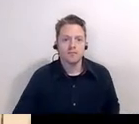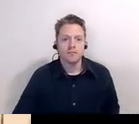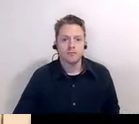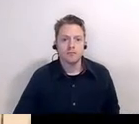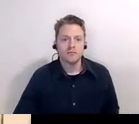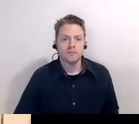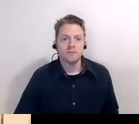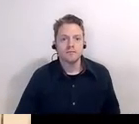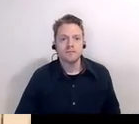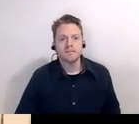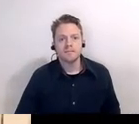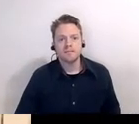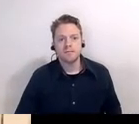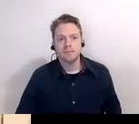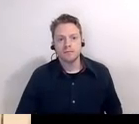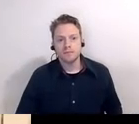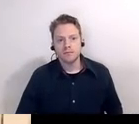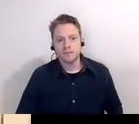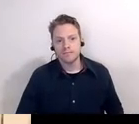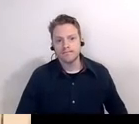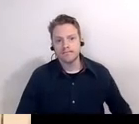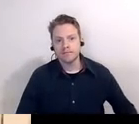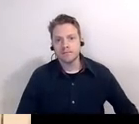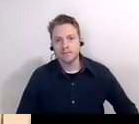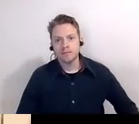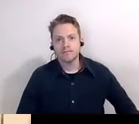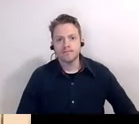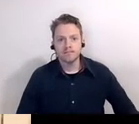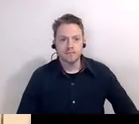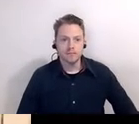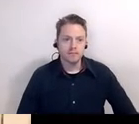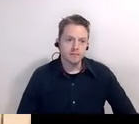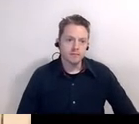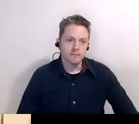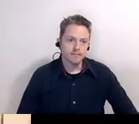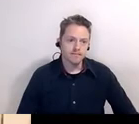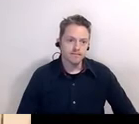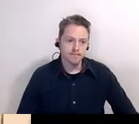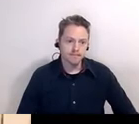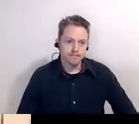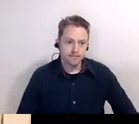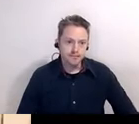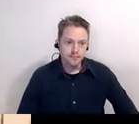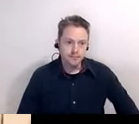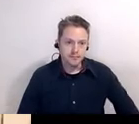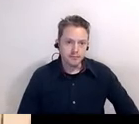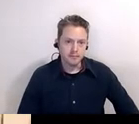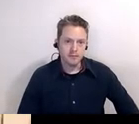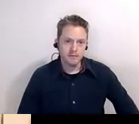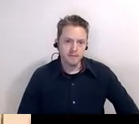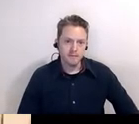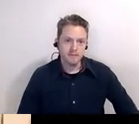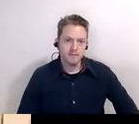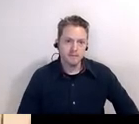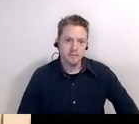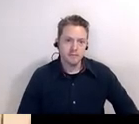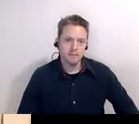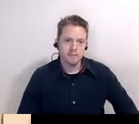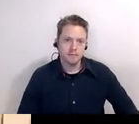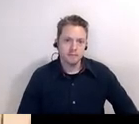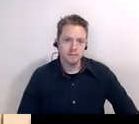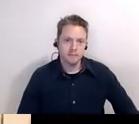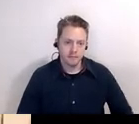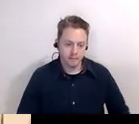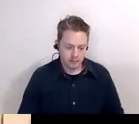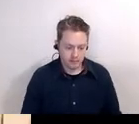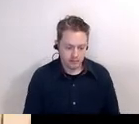employees who who are dying off like a world war ii generation and the houses kind of sit in their juices for 25 years